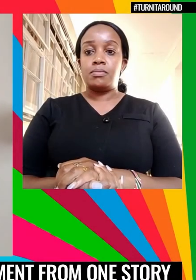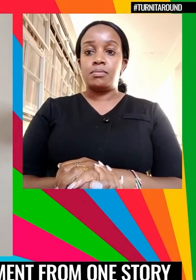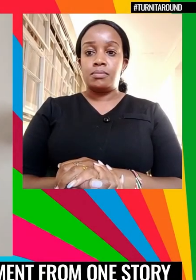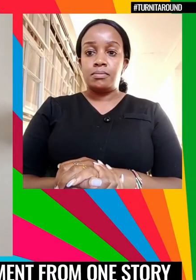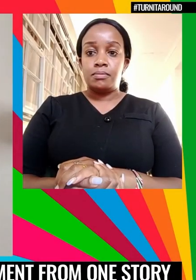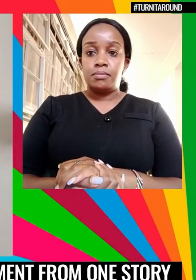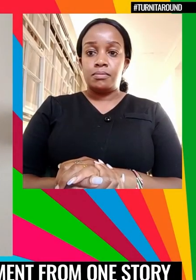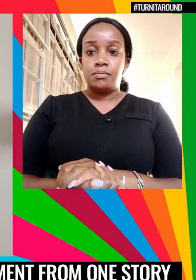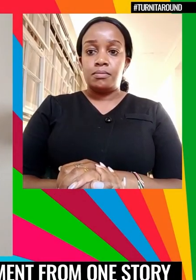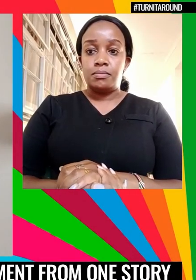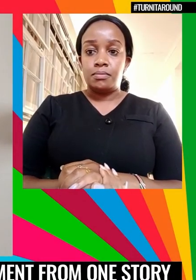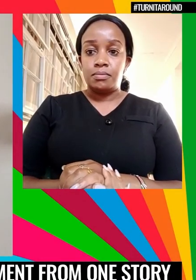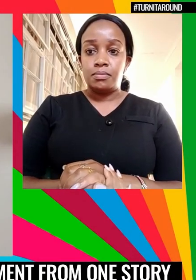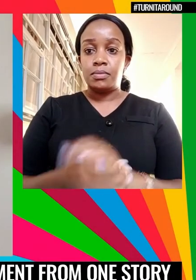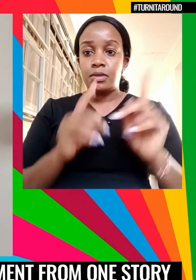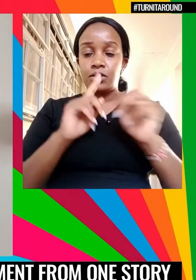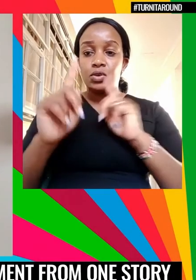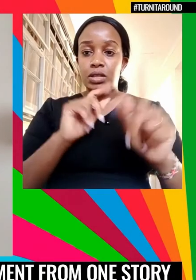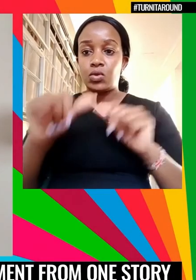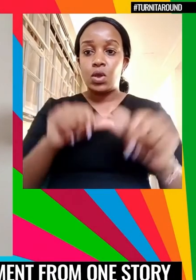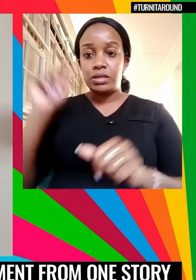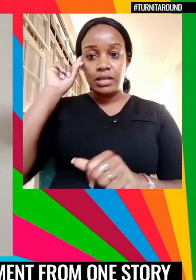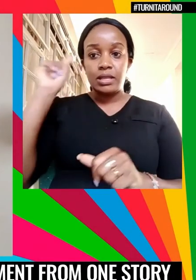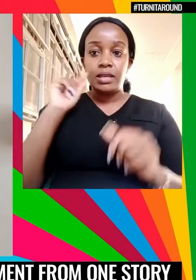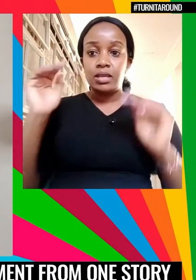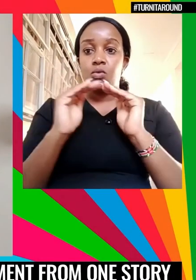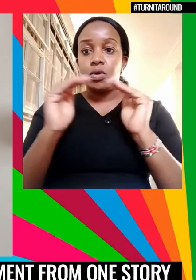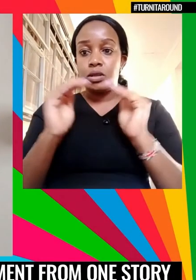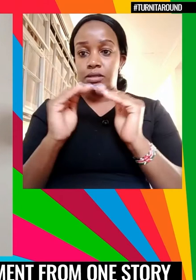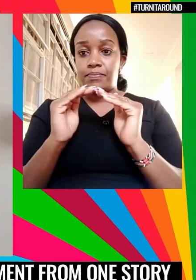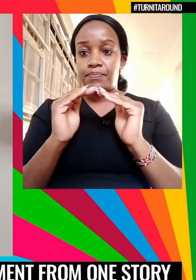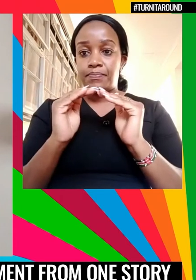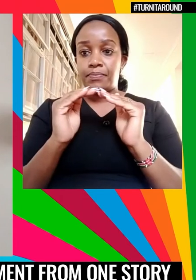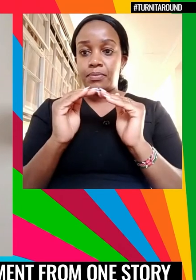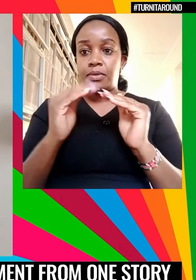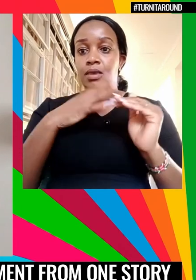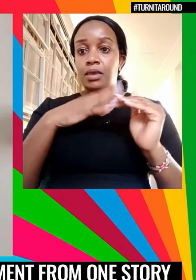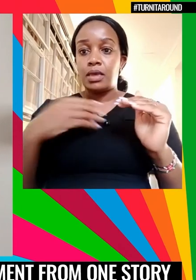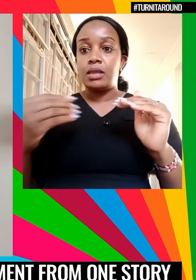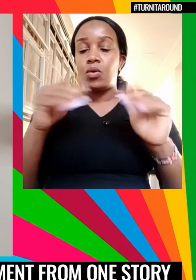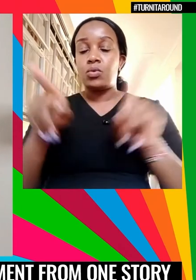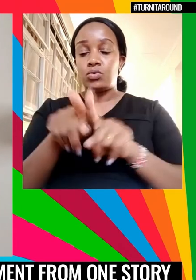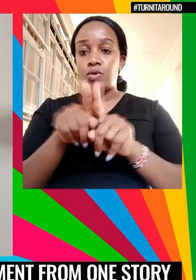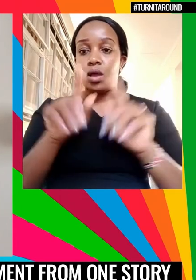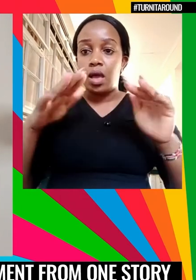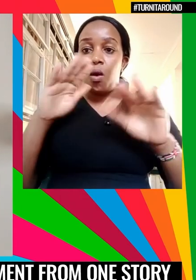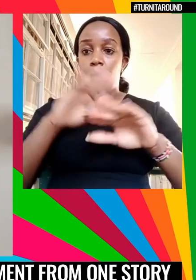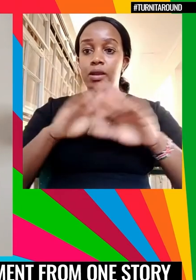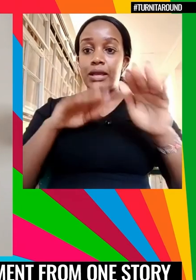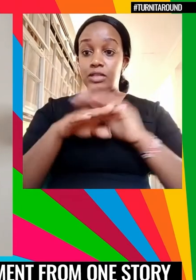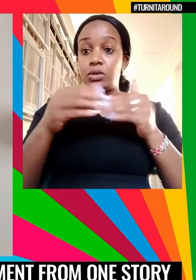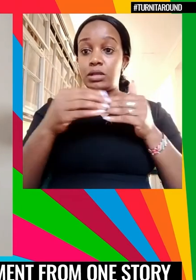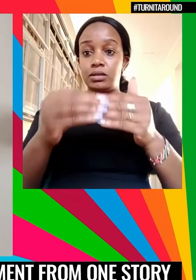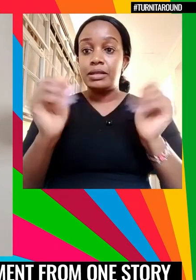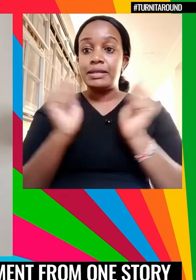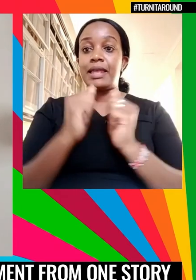I'll be talking about gender equality with a focus on women's safety and access to leadership. Ten years ago, I was a core member